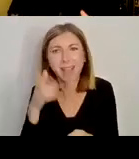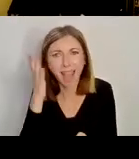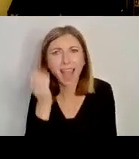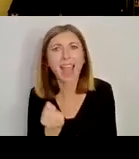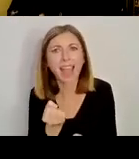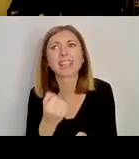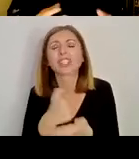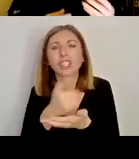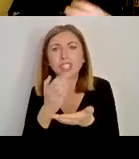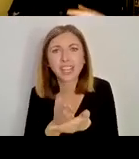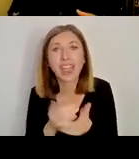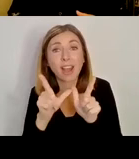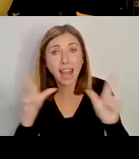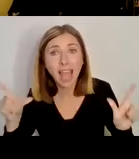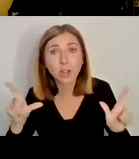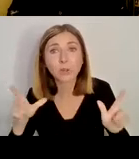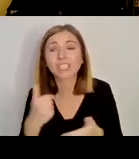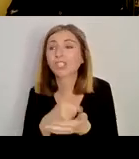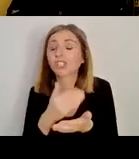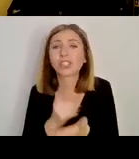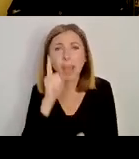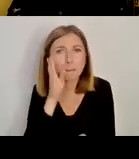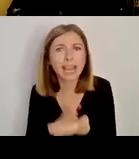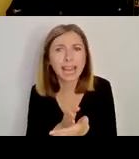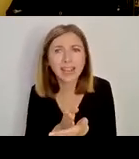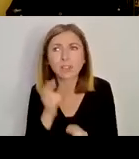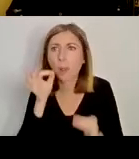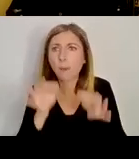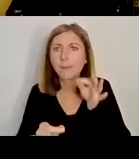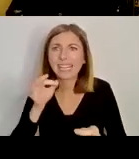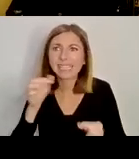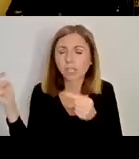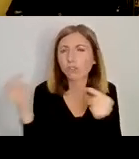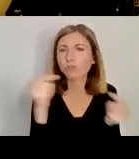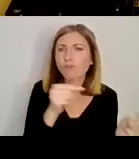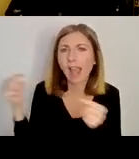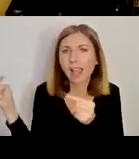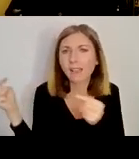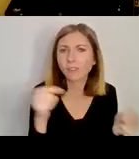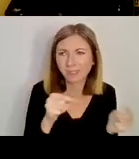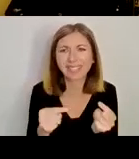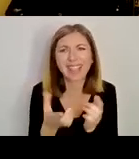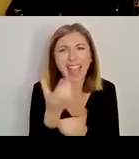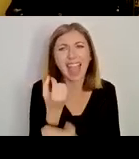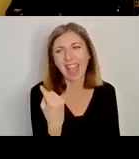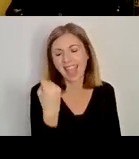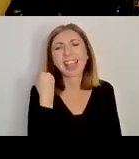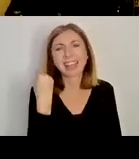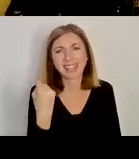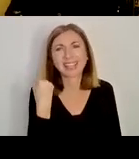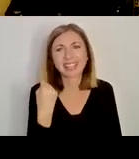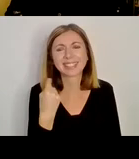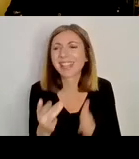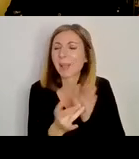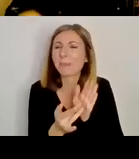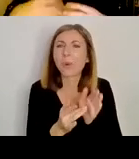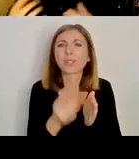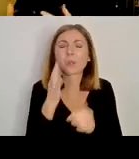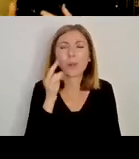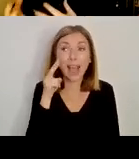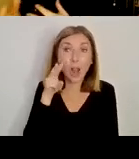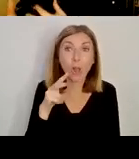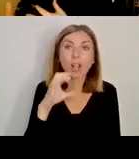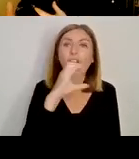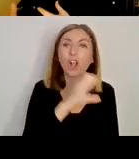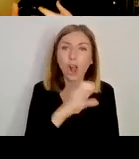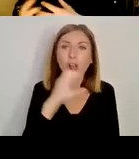political rivalries and shared saints. And for me, that's probably the most important thing that I see when I look at the age of Columquilla and thinking